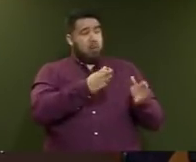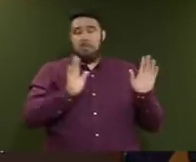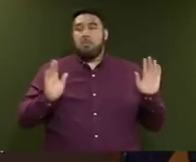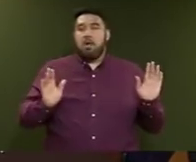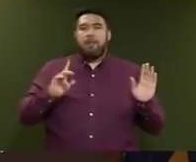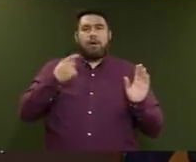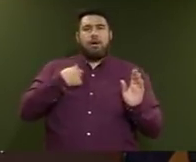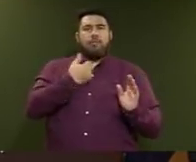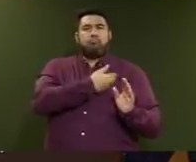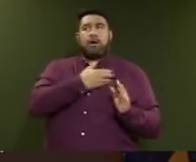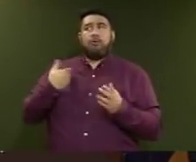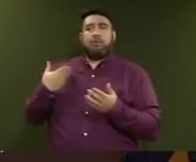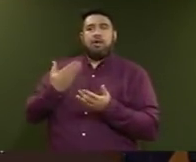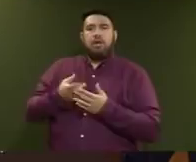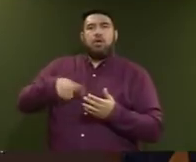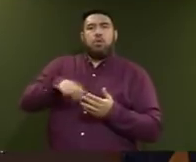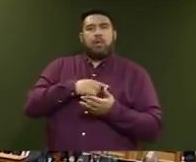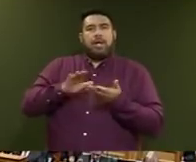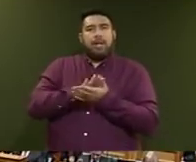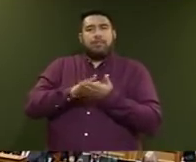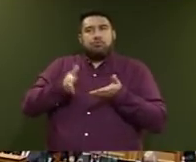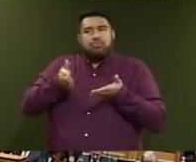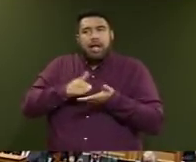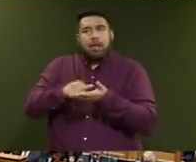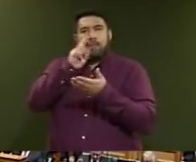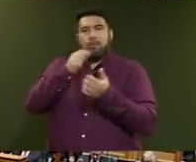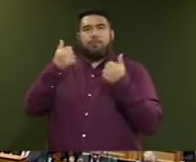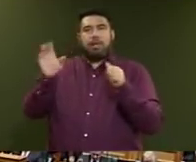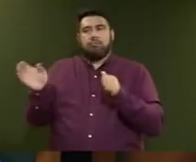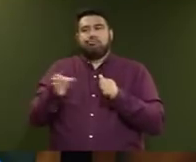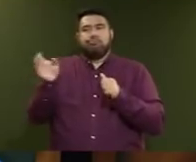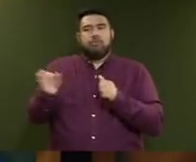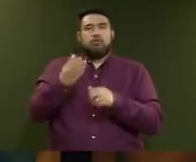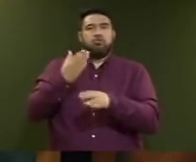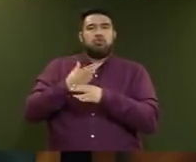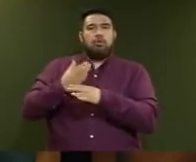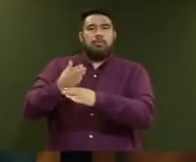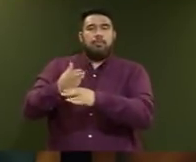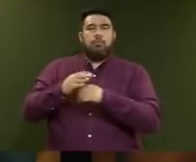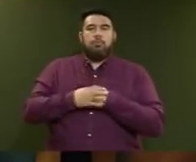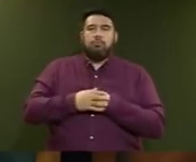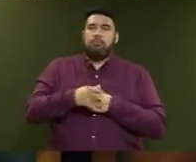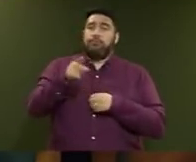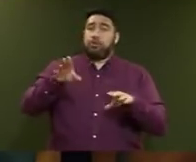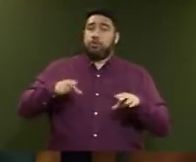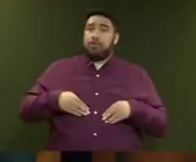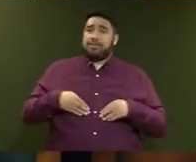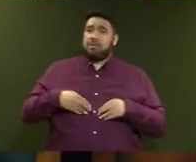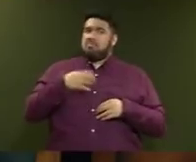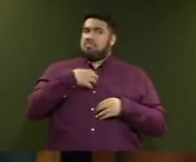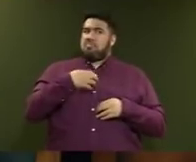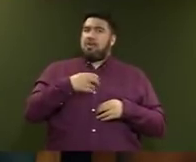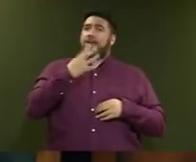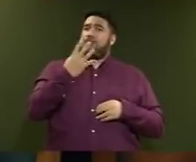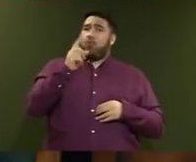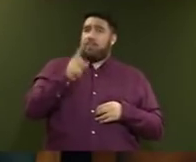of the fact that we are putting people into jobs. Does she accept a 4,000-person increase